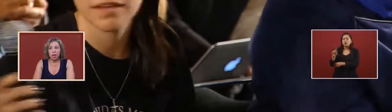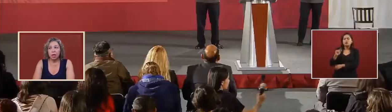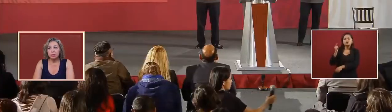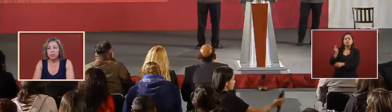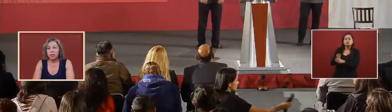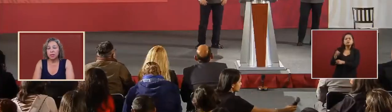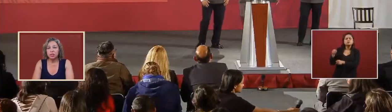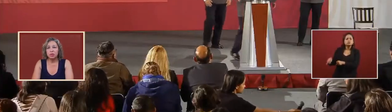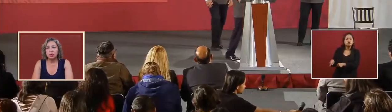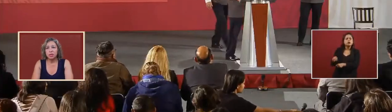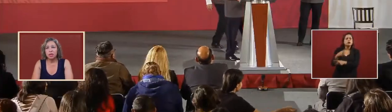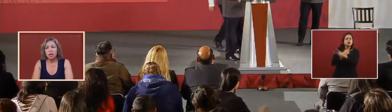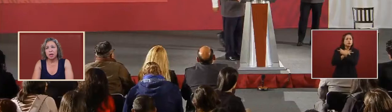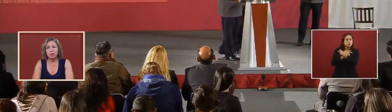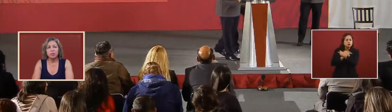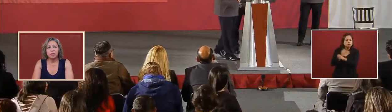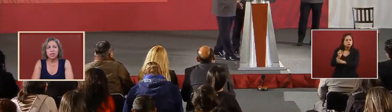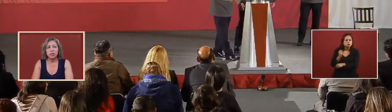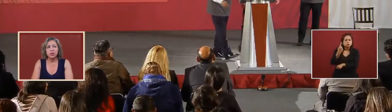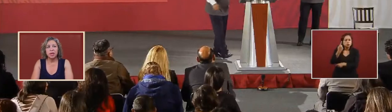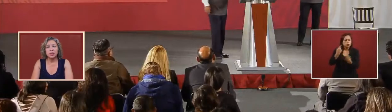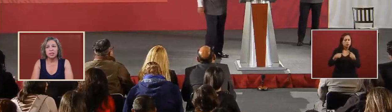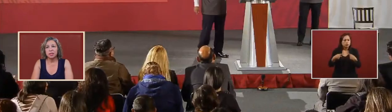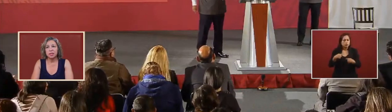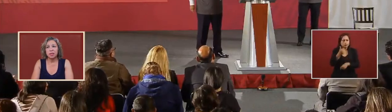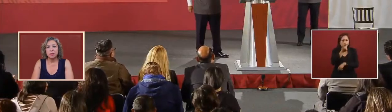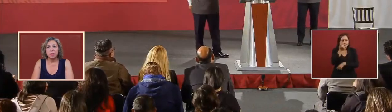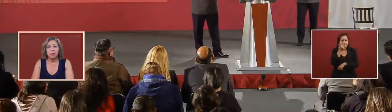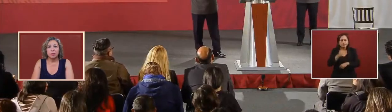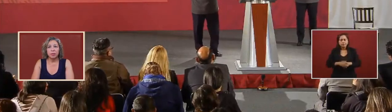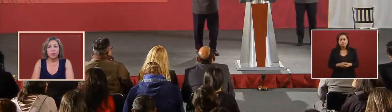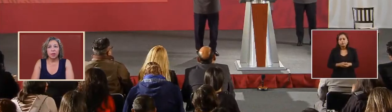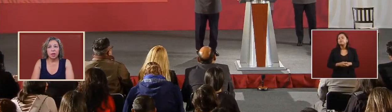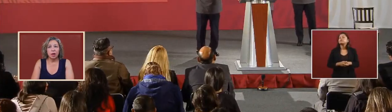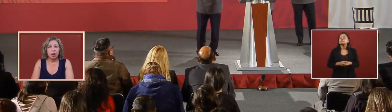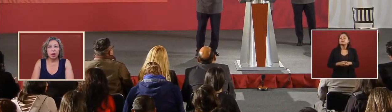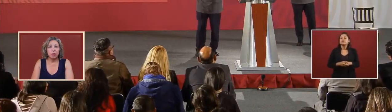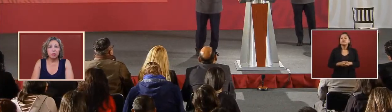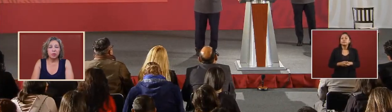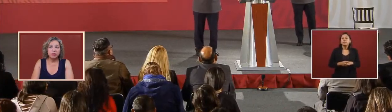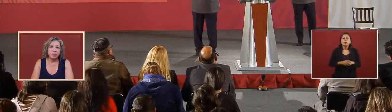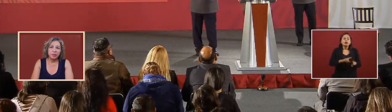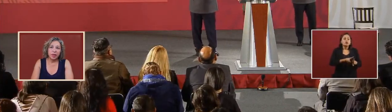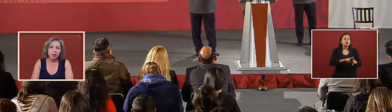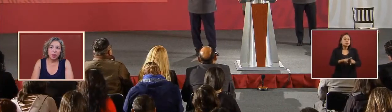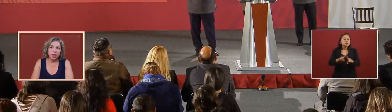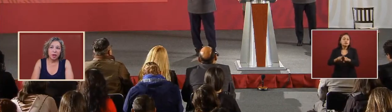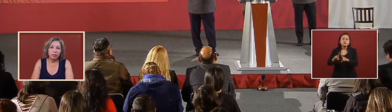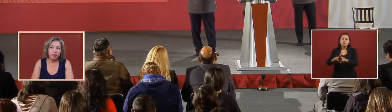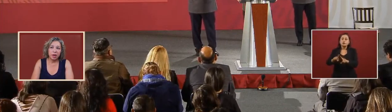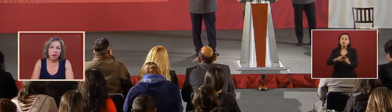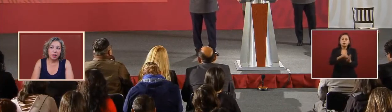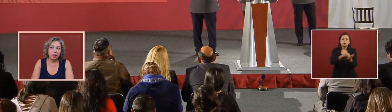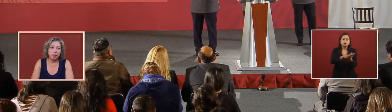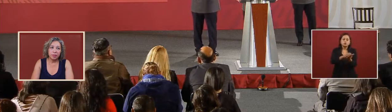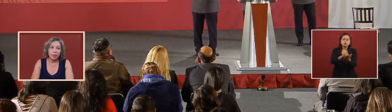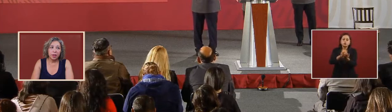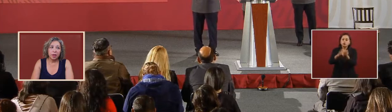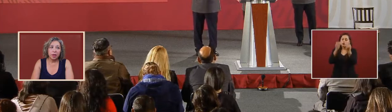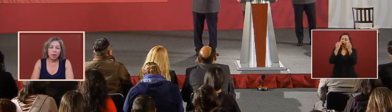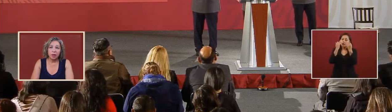um so um did you guys um all the proof that we have gotten